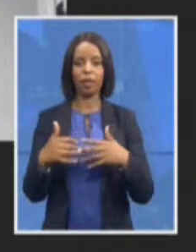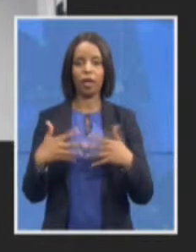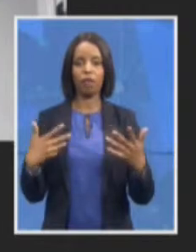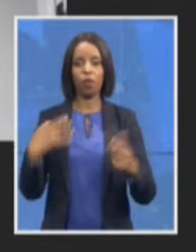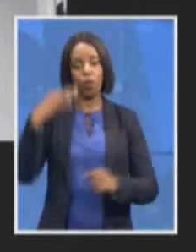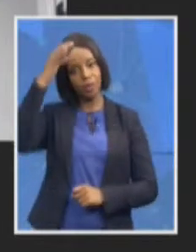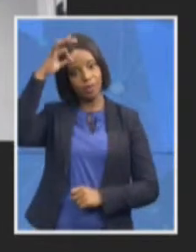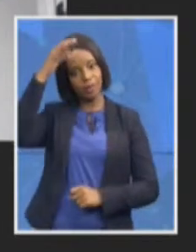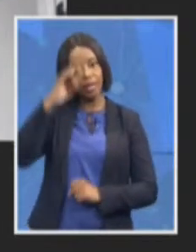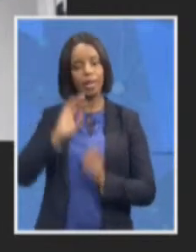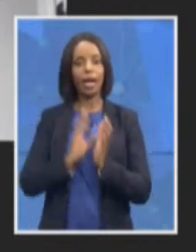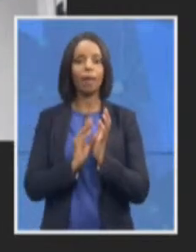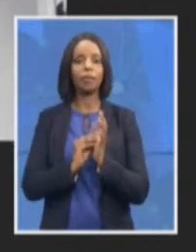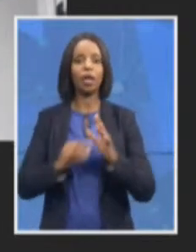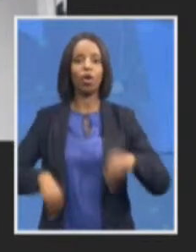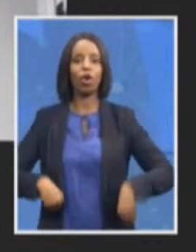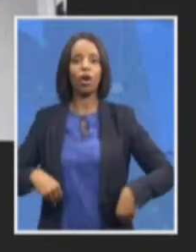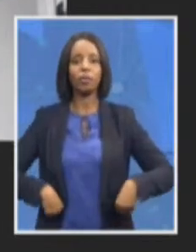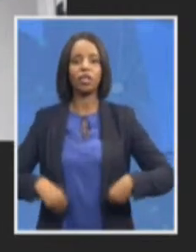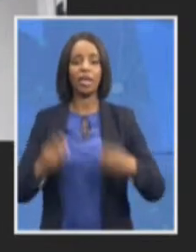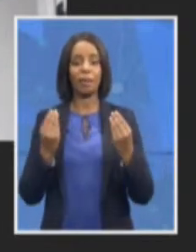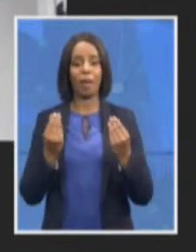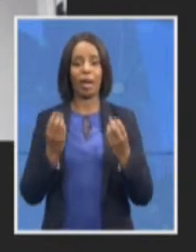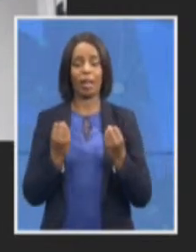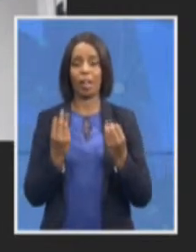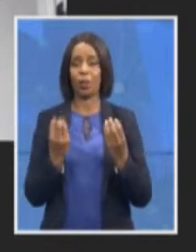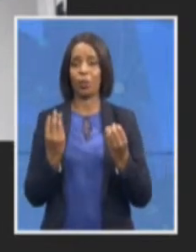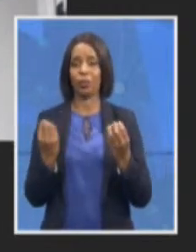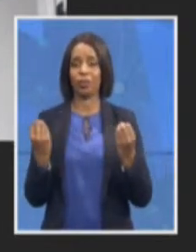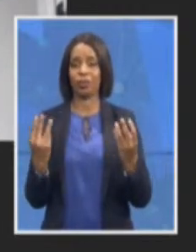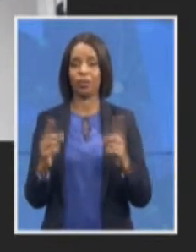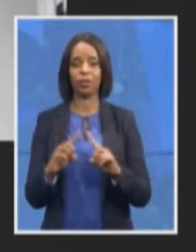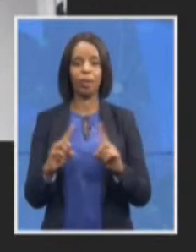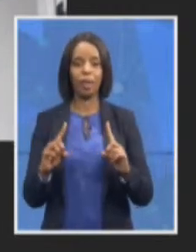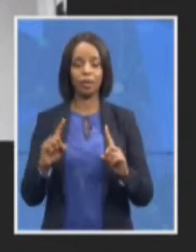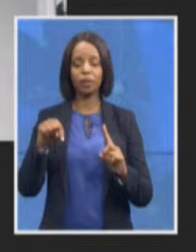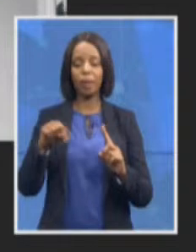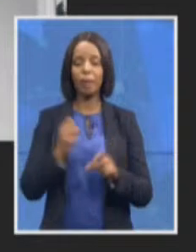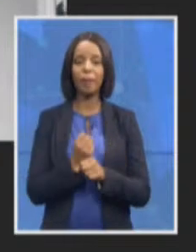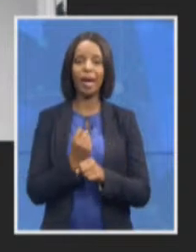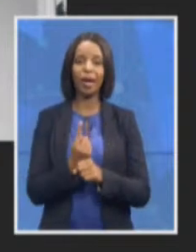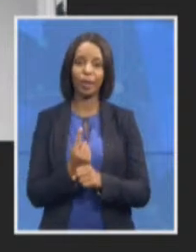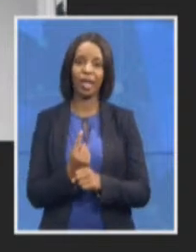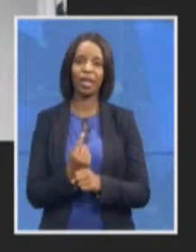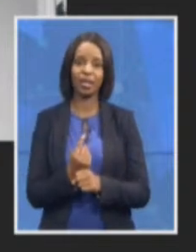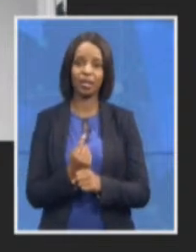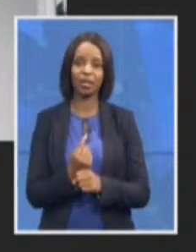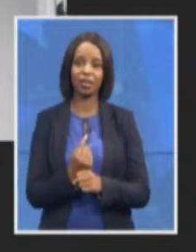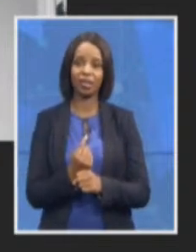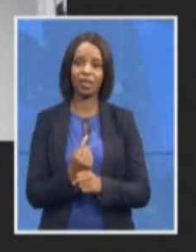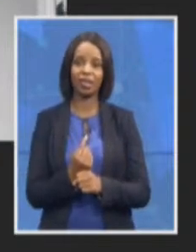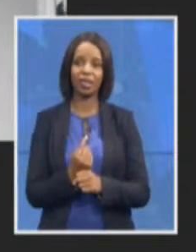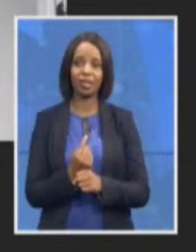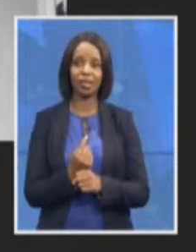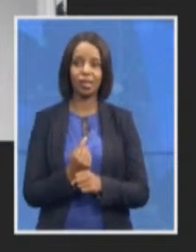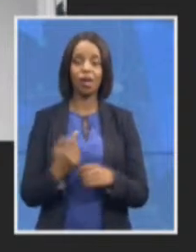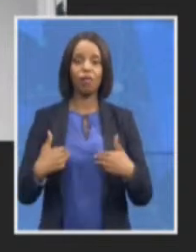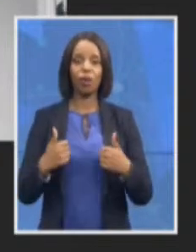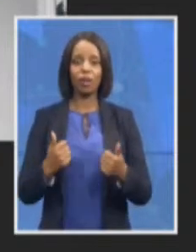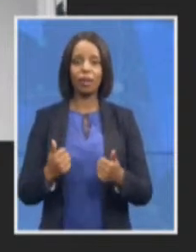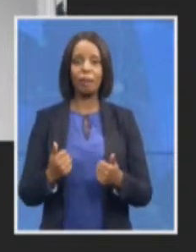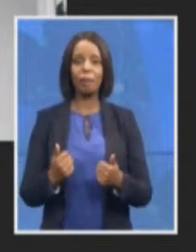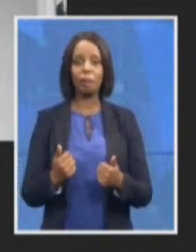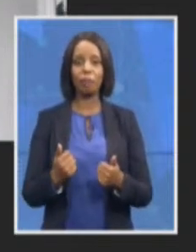Health in Giao Cheng of I think 1.2 billion which was most of it was recovered but not a single